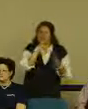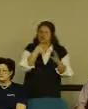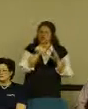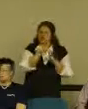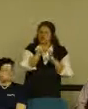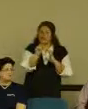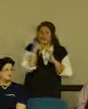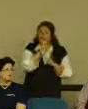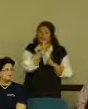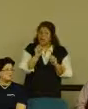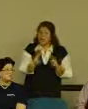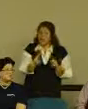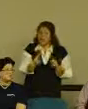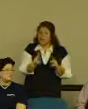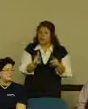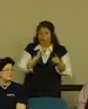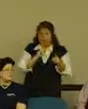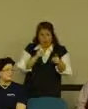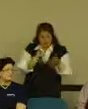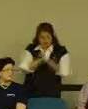And they're missing opportunities. it's okay to do that? Yeah.